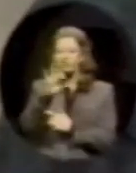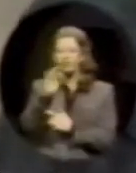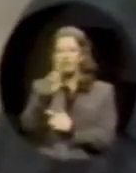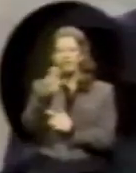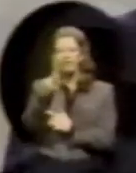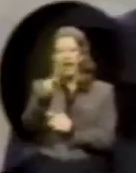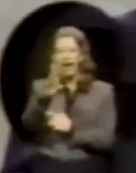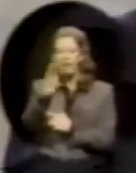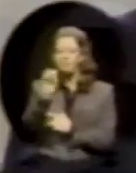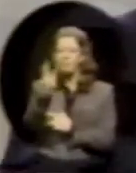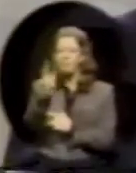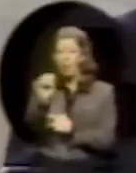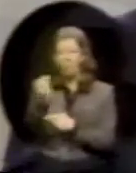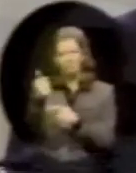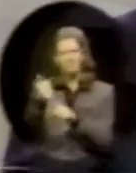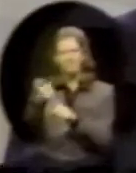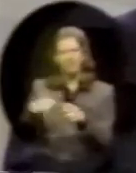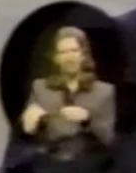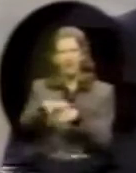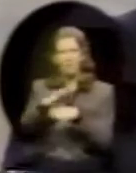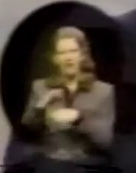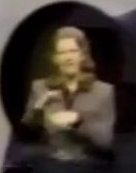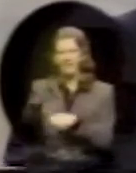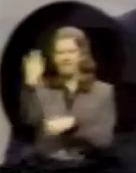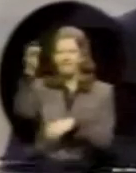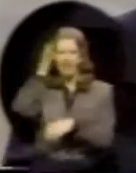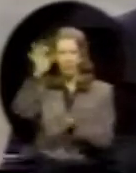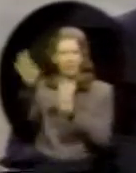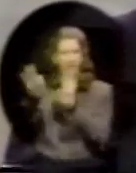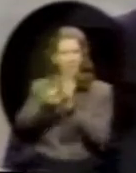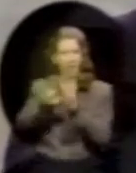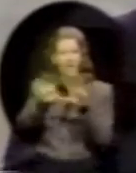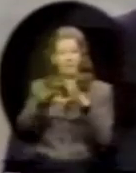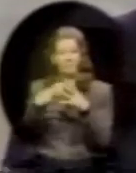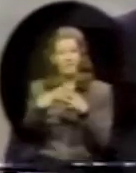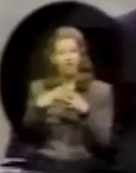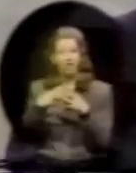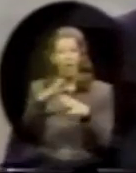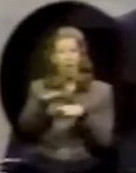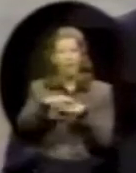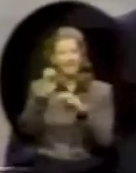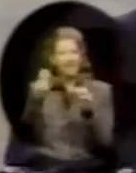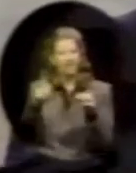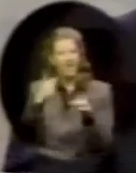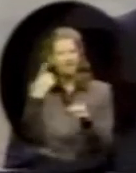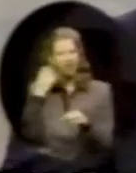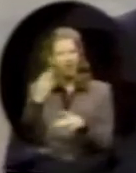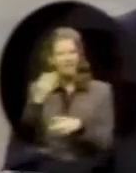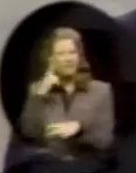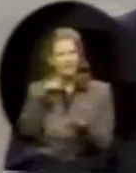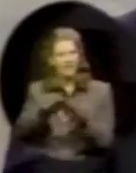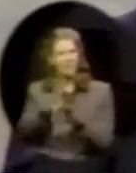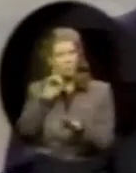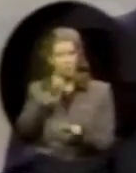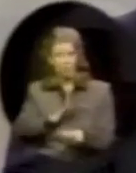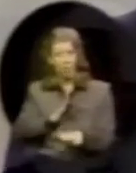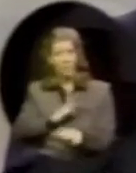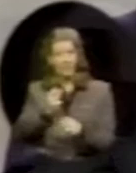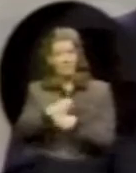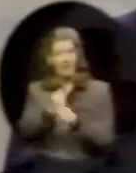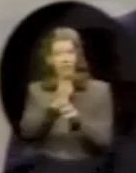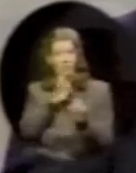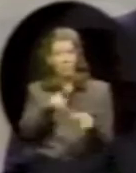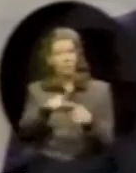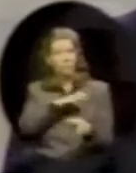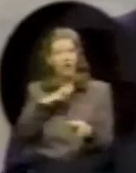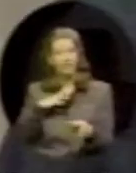Frank Bowe. He is chairman of a federally appointed commission on the education of the deaf, which will formally make a report to Congress next week.